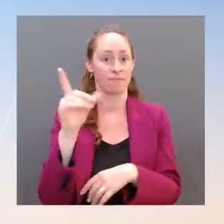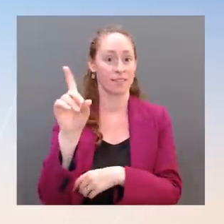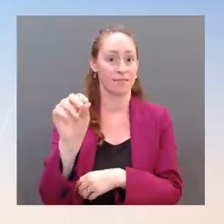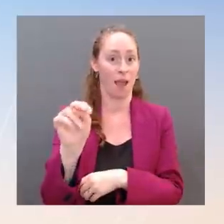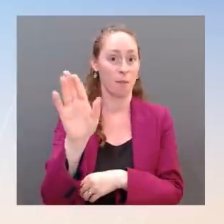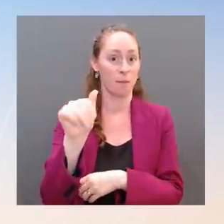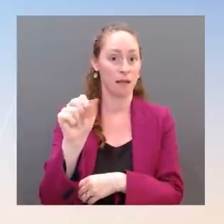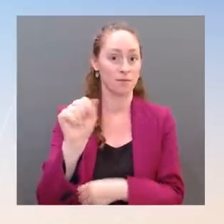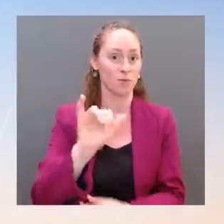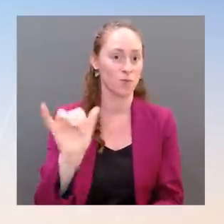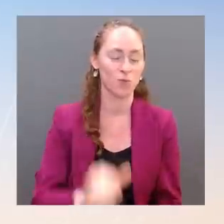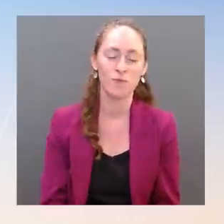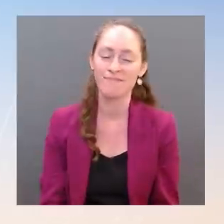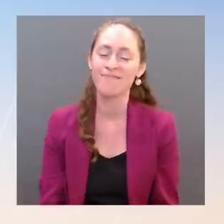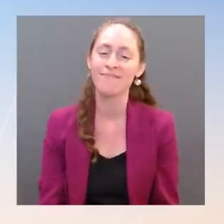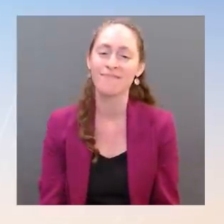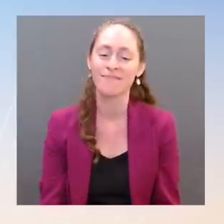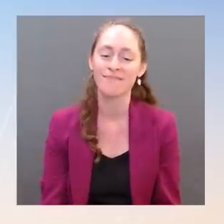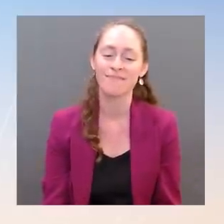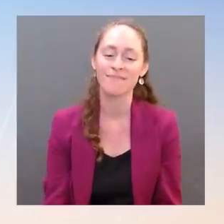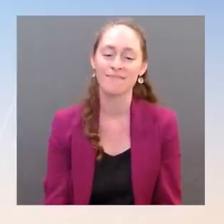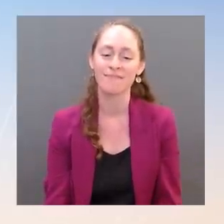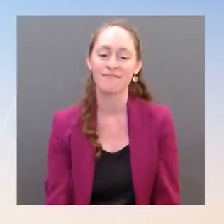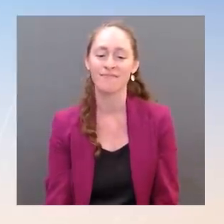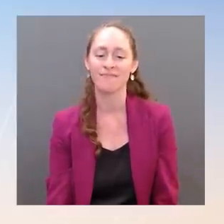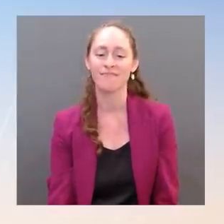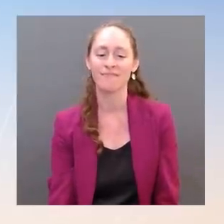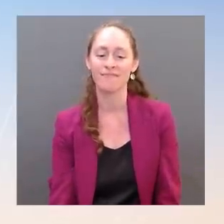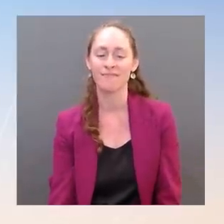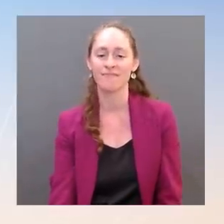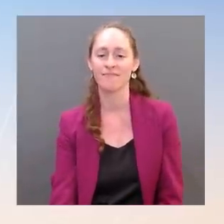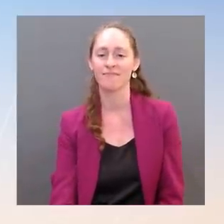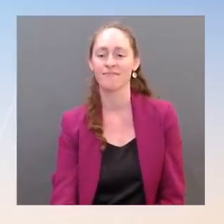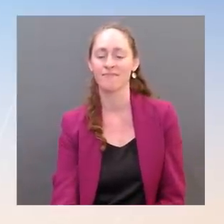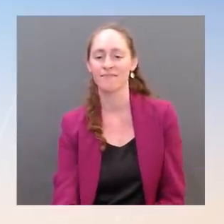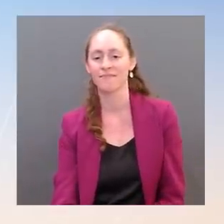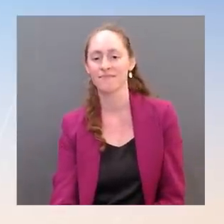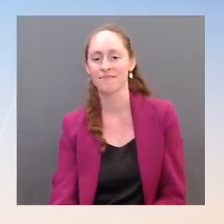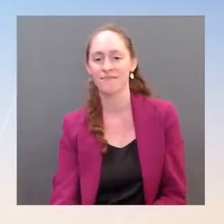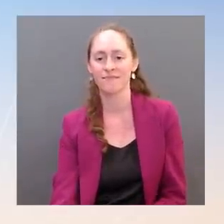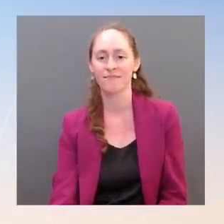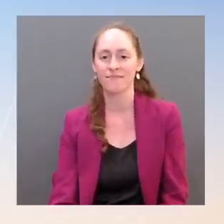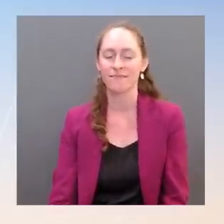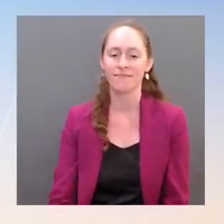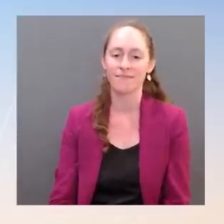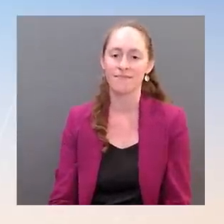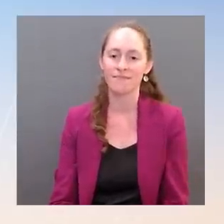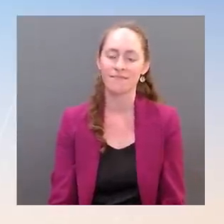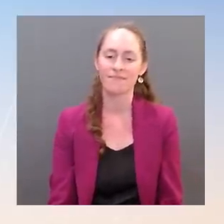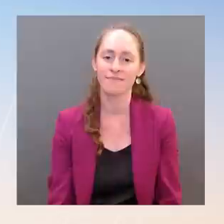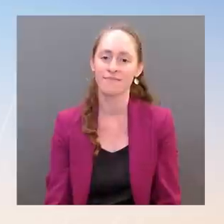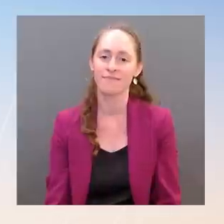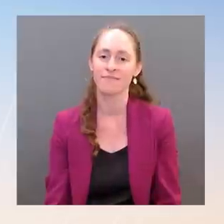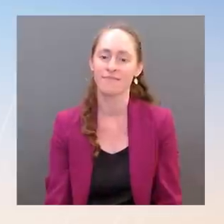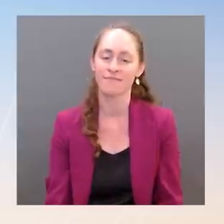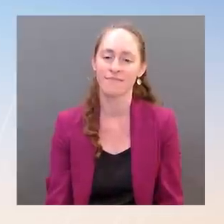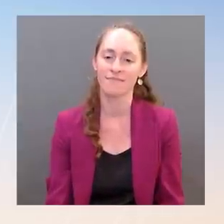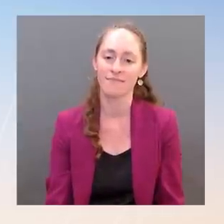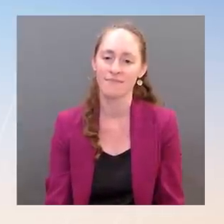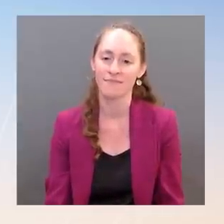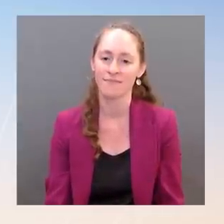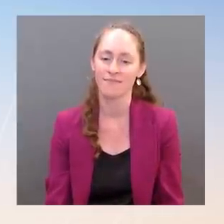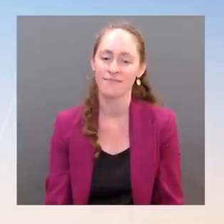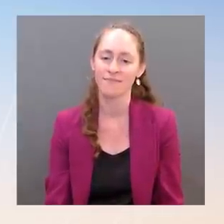the get-go, given just, I mean, look, a bulk of the questions even here today have focused on other parts of the world. Tomorrow, Finland and Sweden are going. But just the